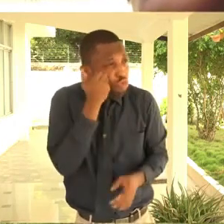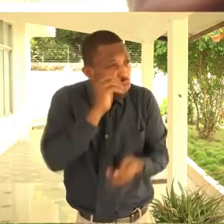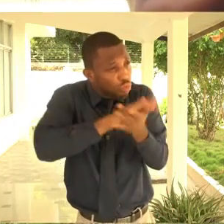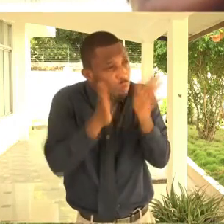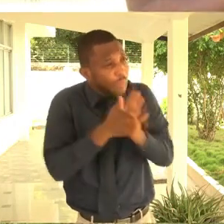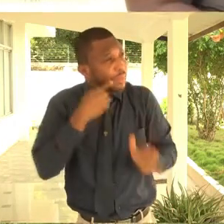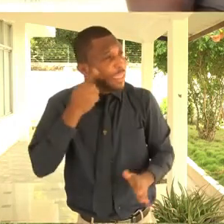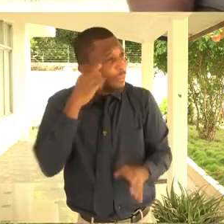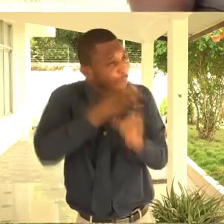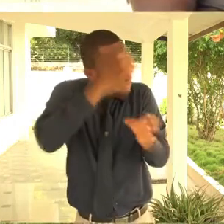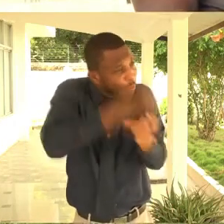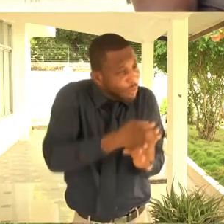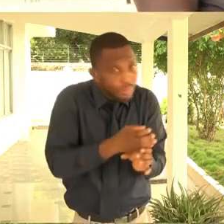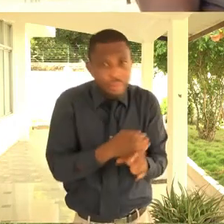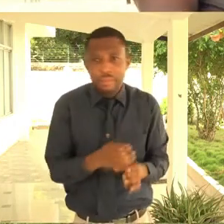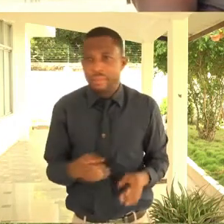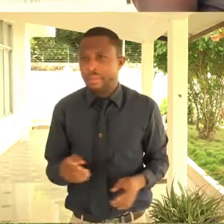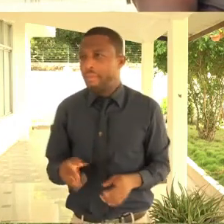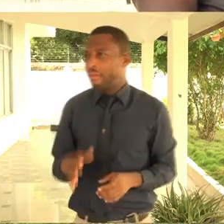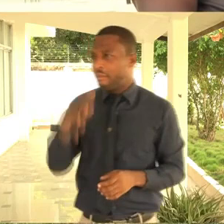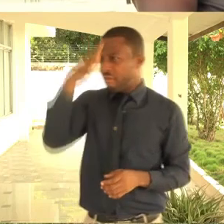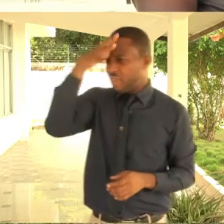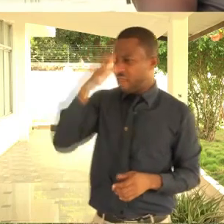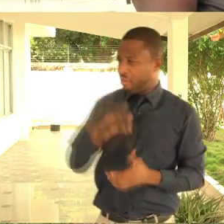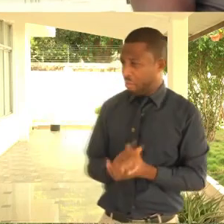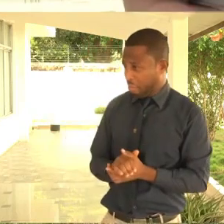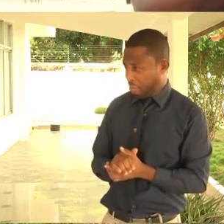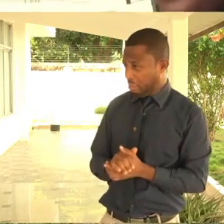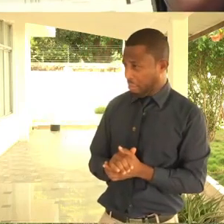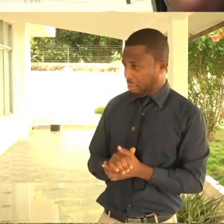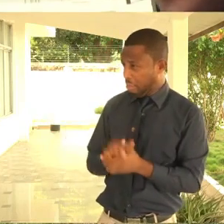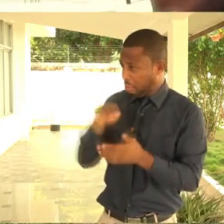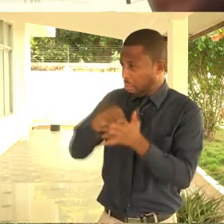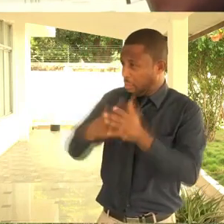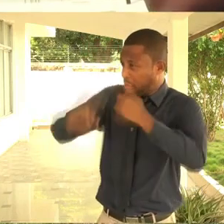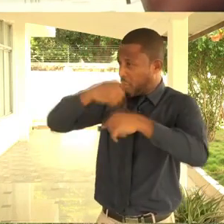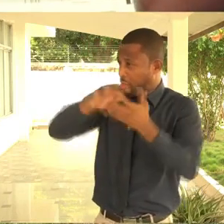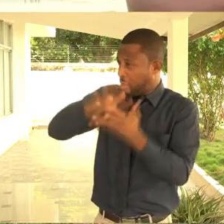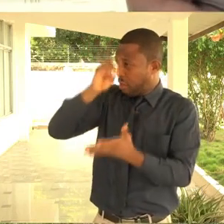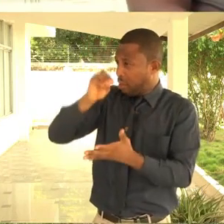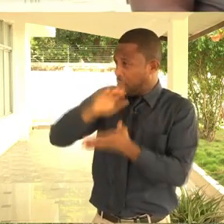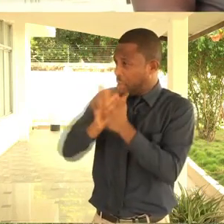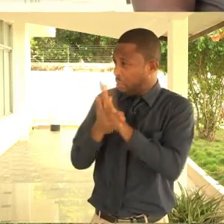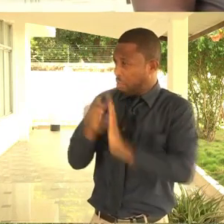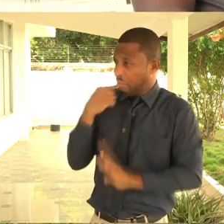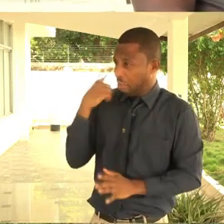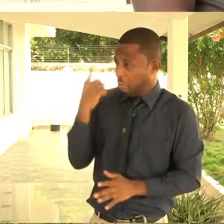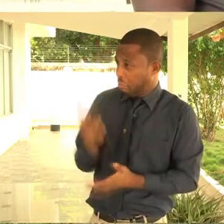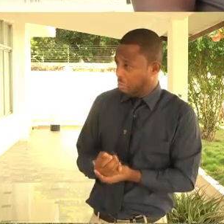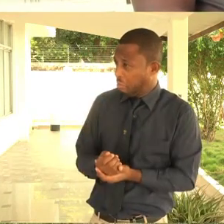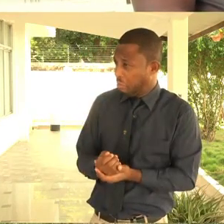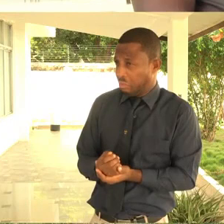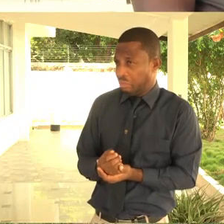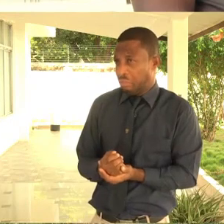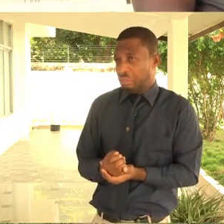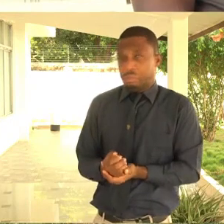You can tell. Maybe growing up, you will become one of them, you know. But my father is that type who doesn't really force